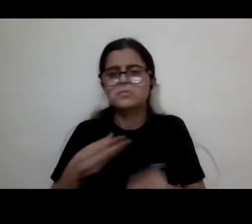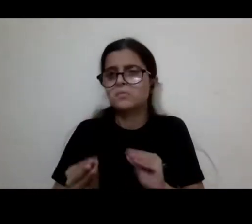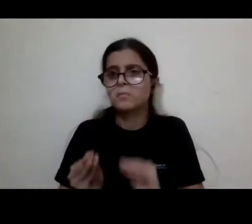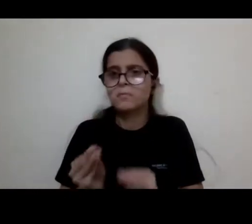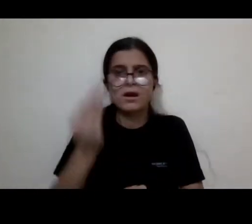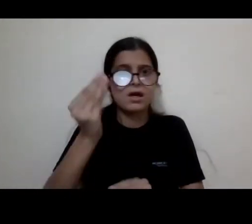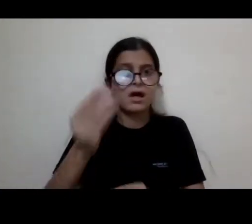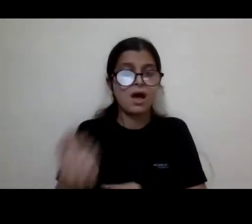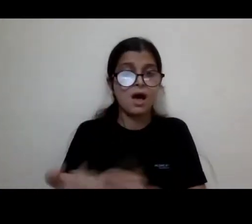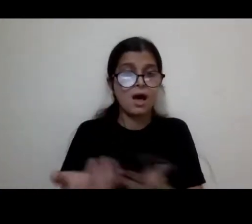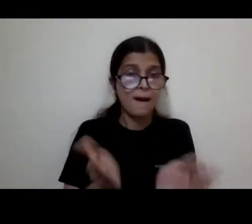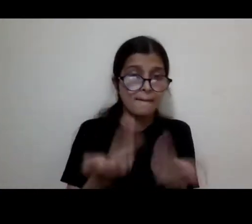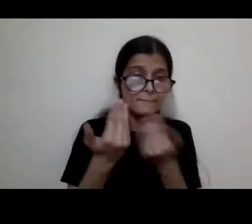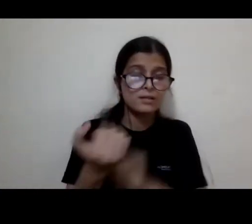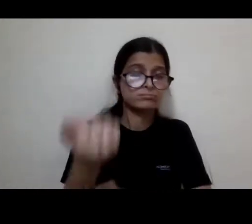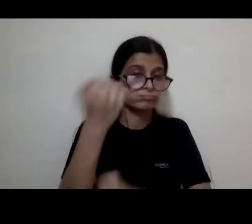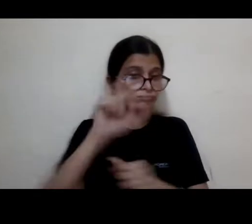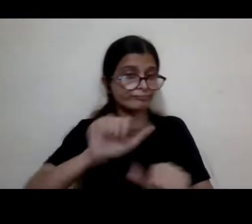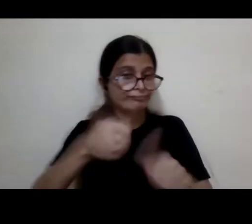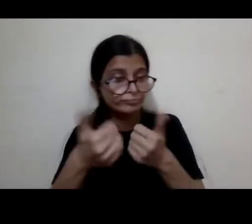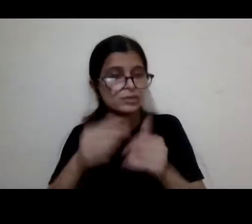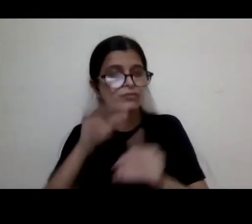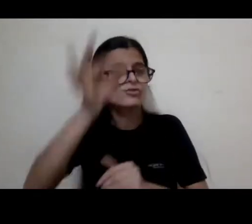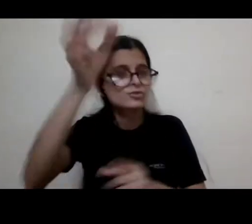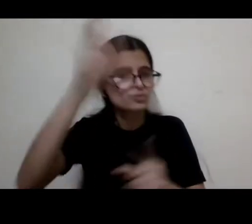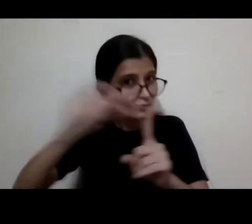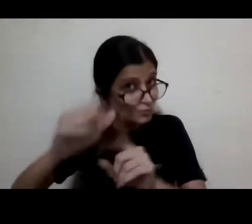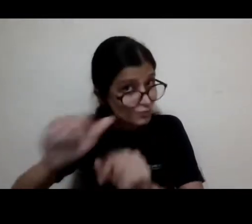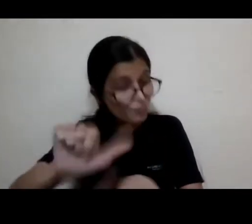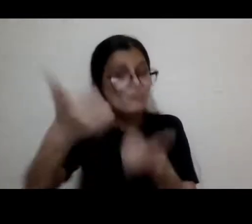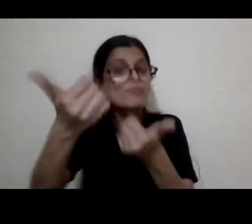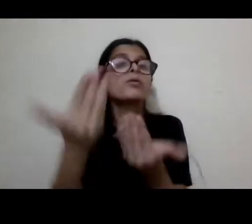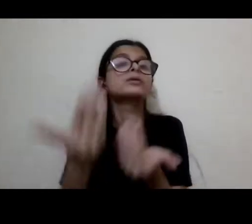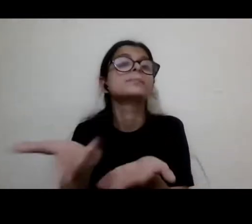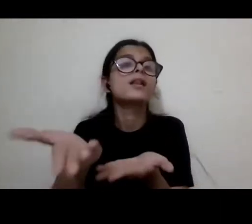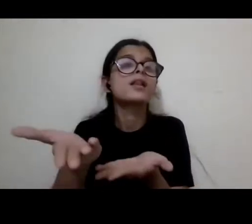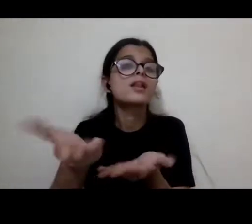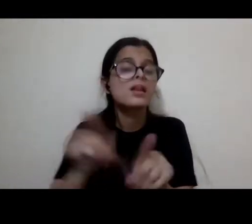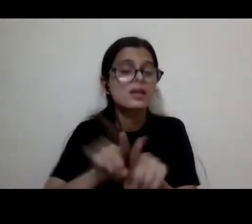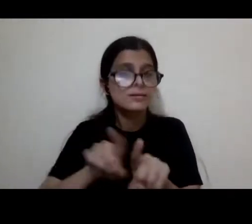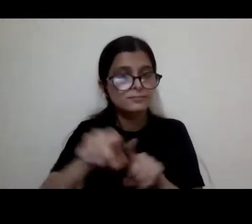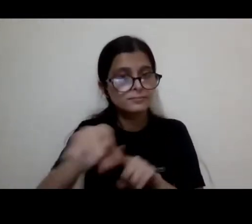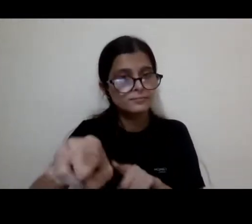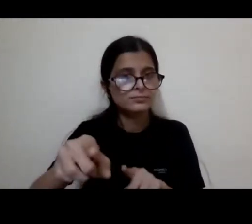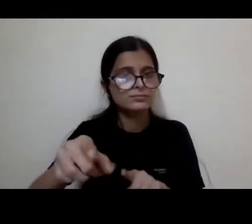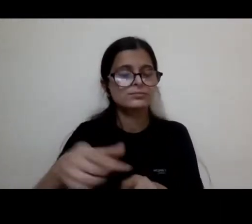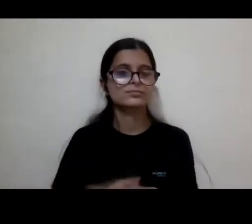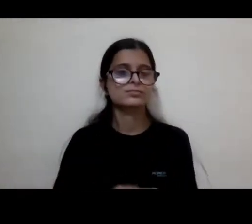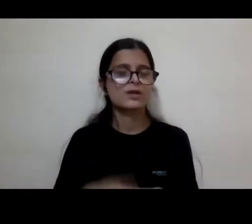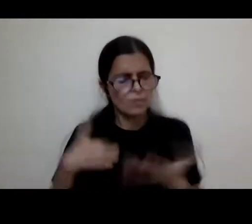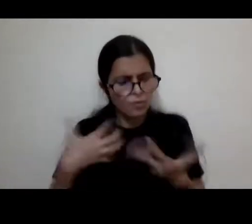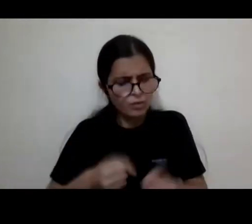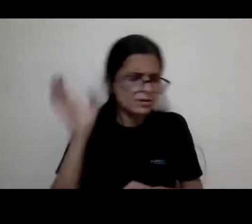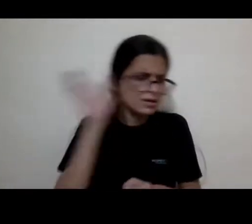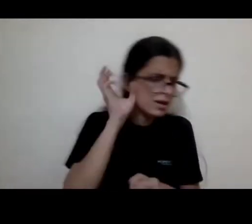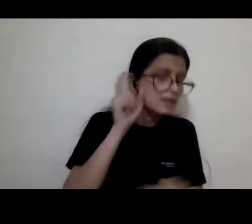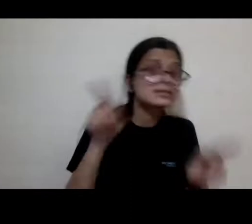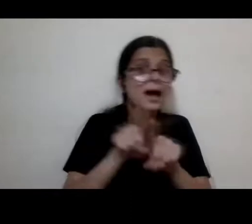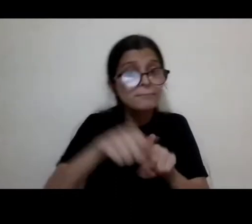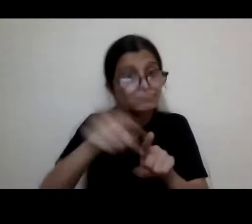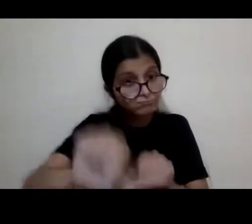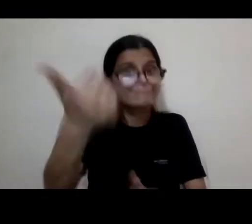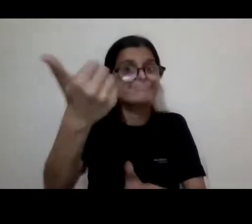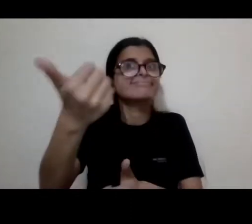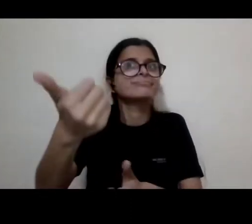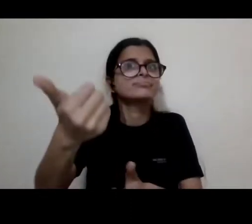tell you what's going to happen in the future than you do to tell me, I actually would like to hear from you about what you think. Um, and,